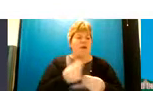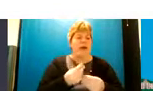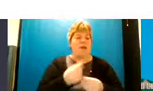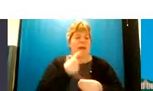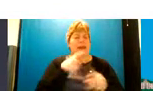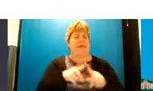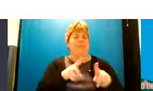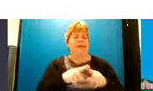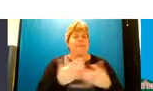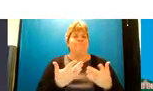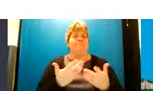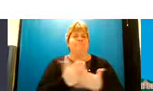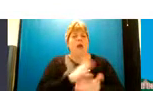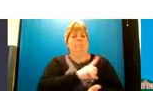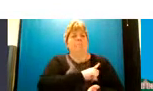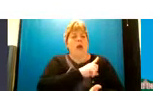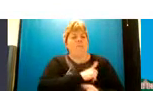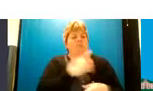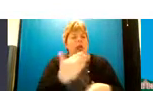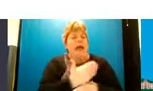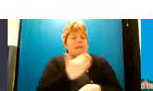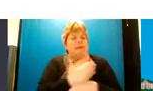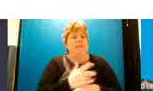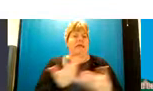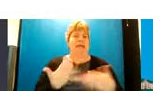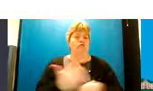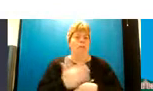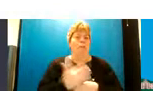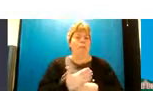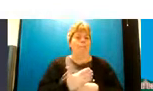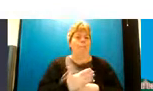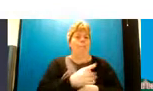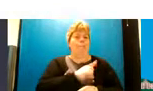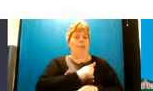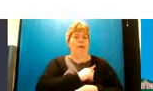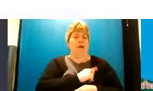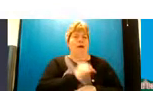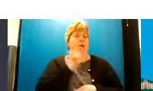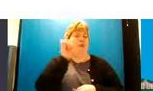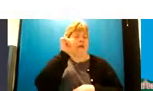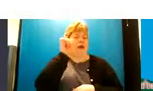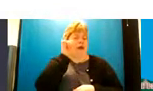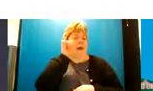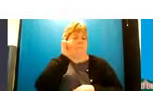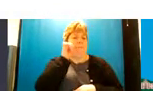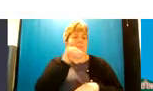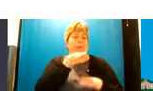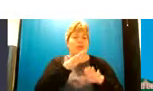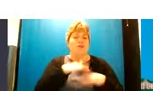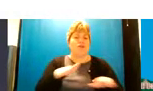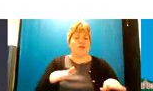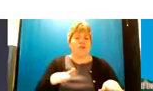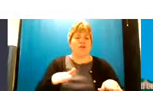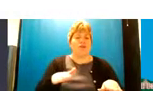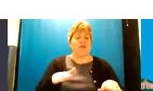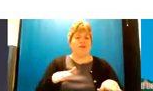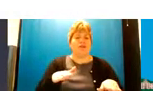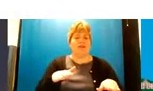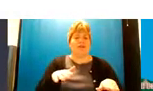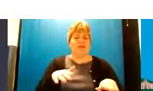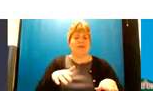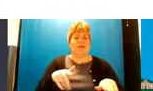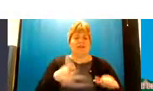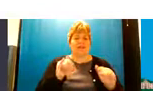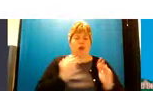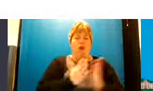around um purposeful activity and occupation because when we know that you know children in in in this phase of